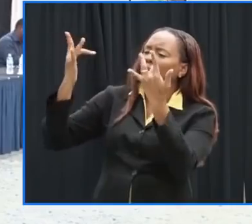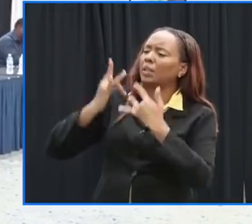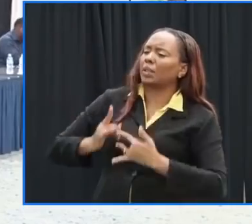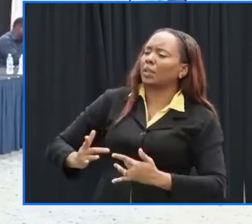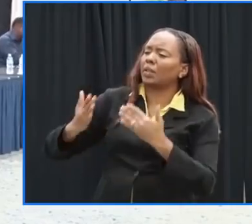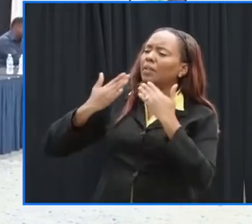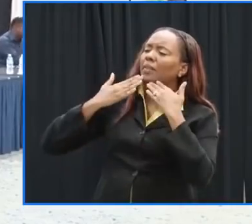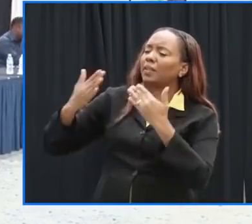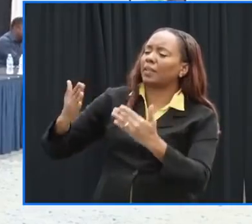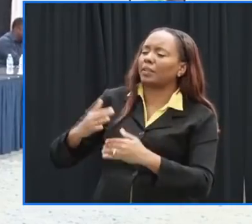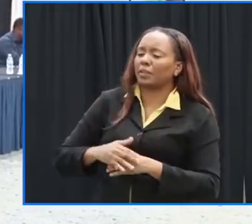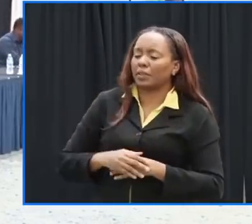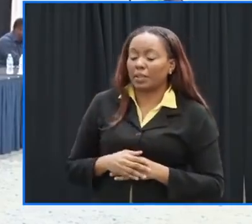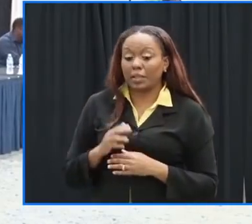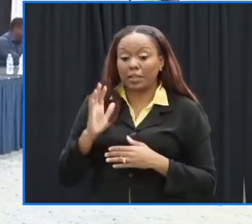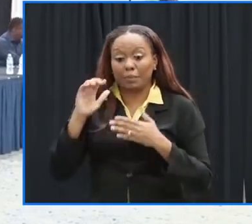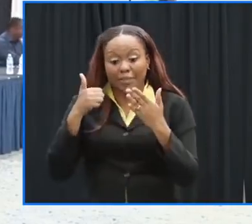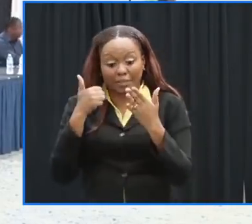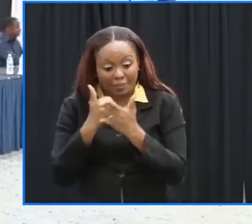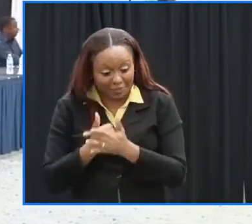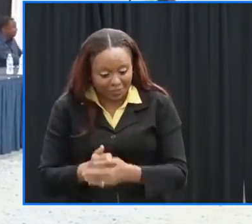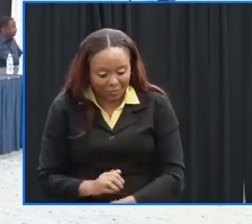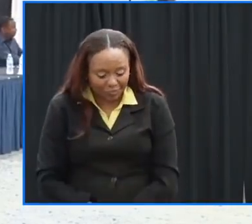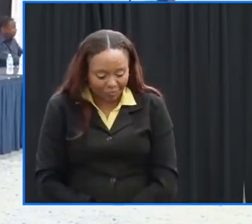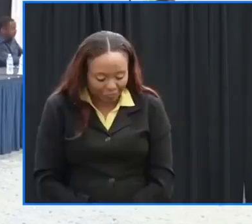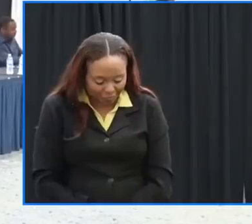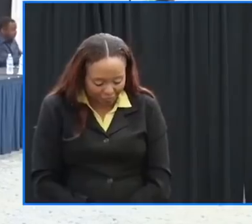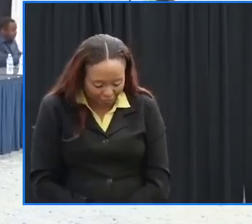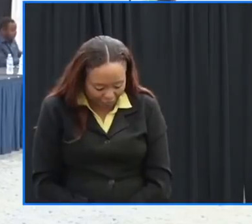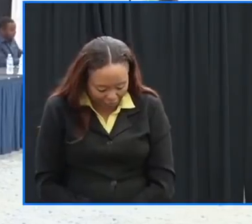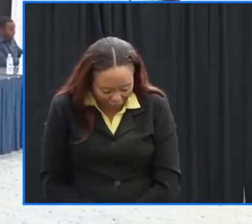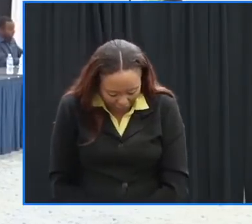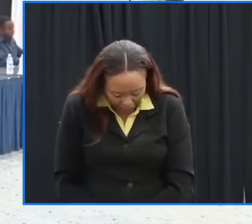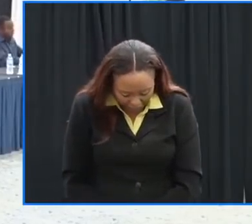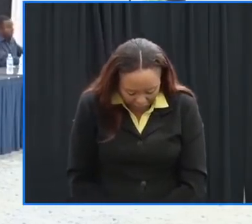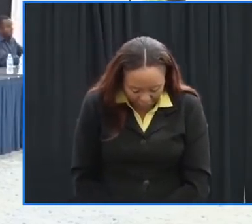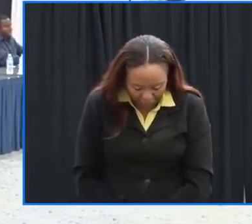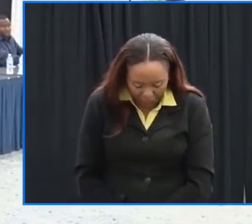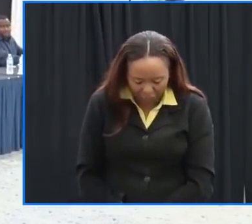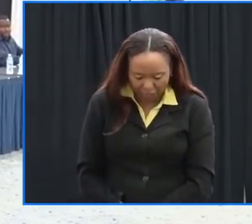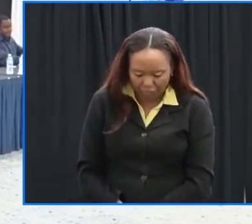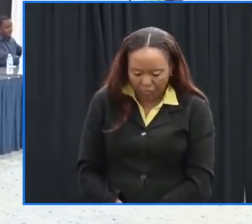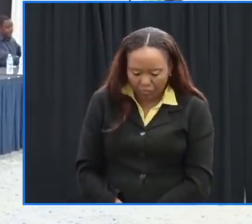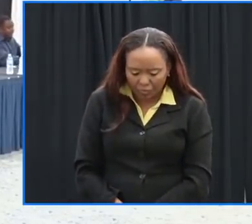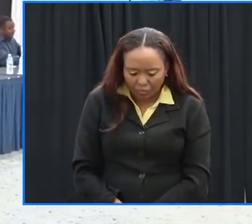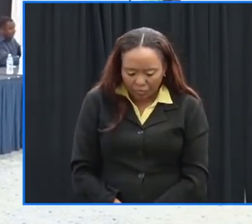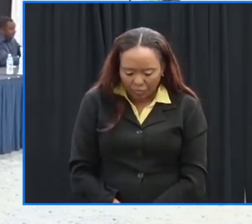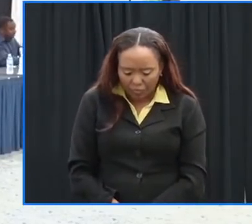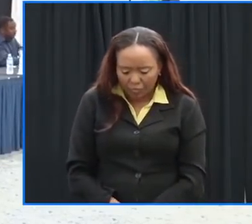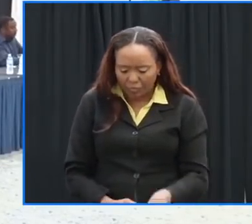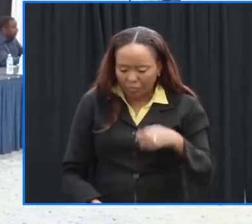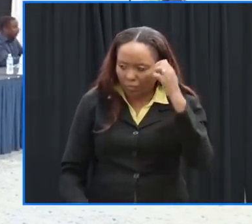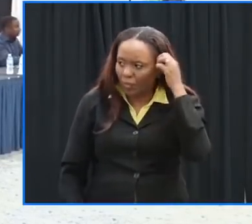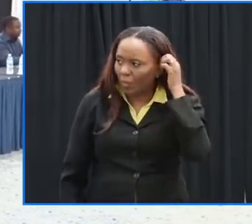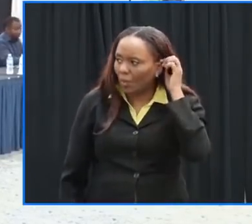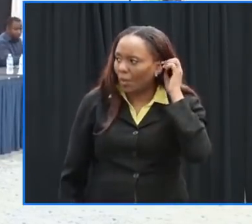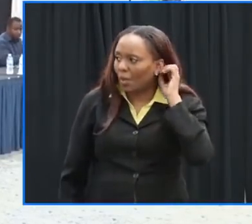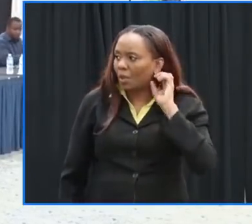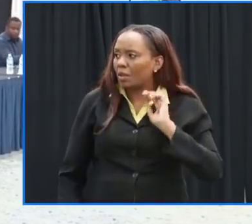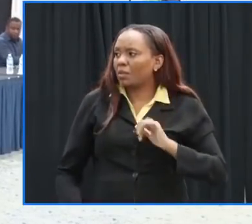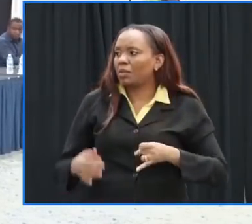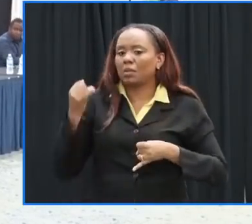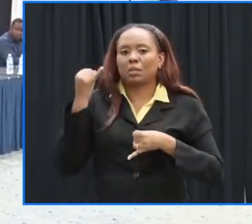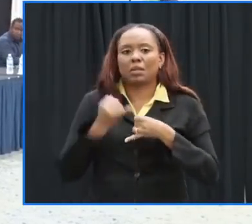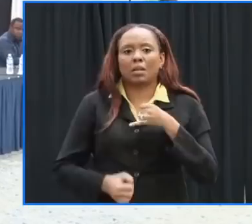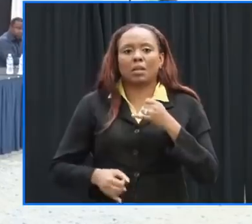thank you thank you very much um the last point that i make sorry and i think um assistant commissioner louis